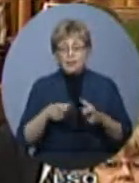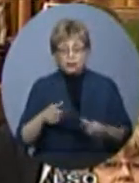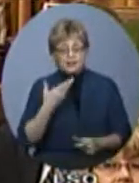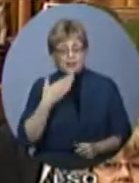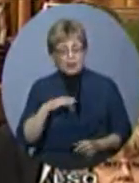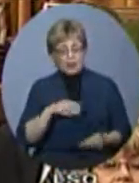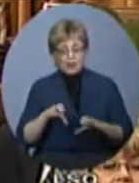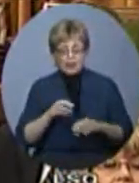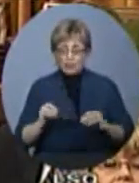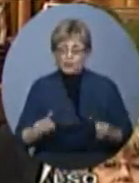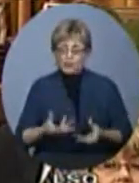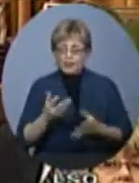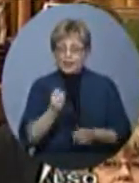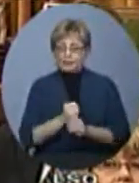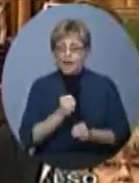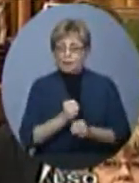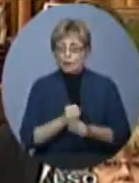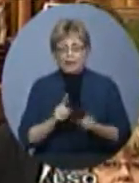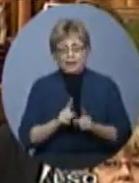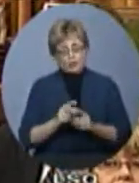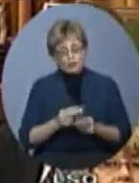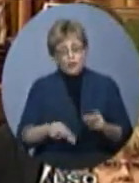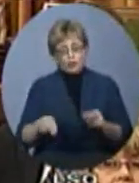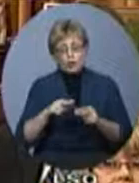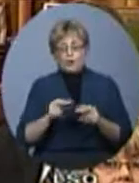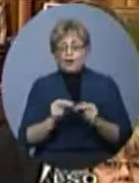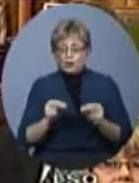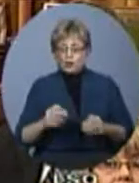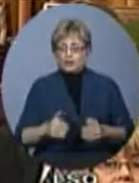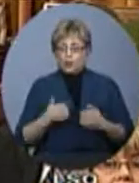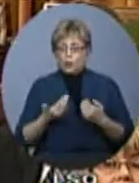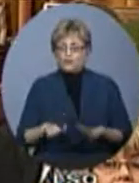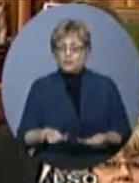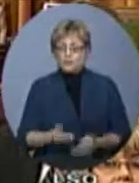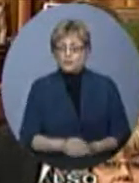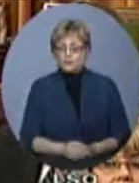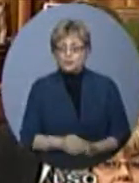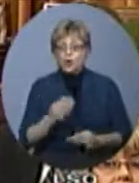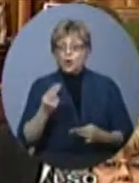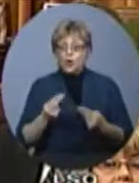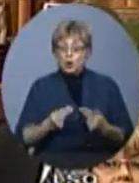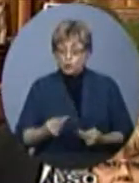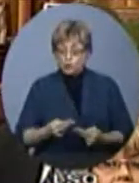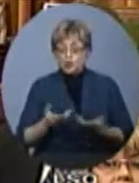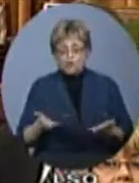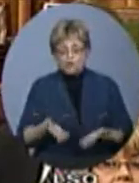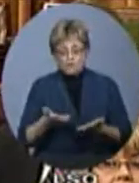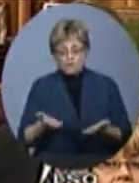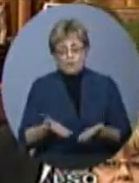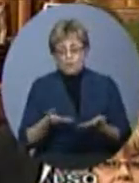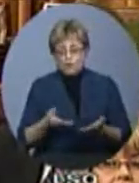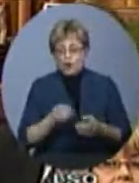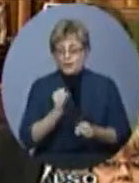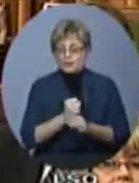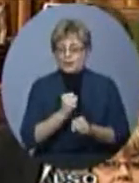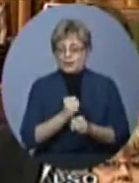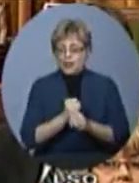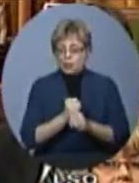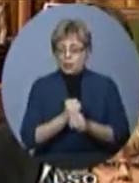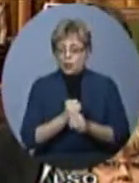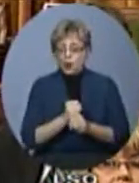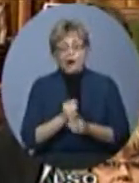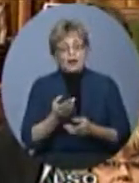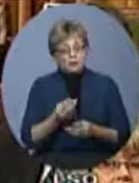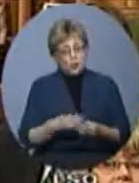jobs that we all want for ourselves and our children. The budget is pro-jobs. Raising taxes is against jobs. Canada